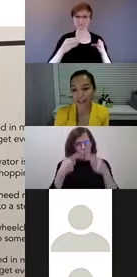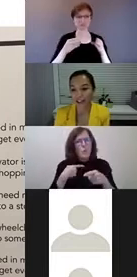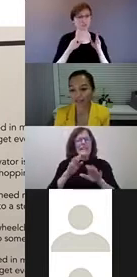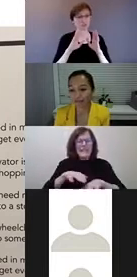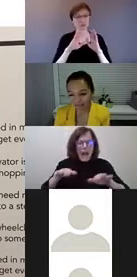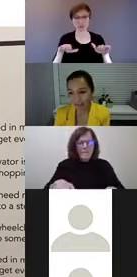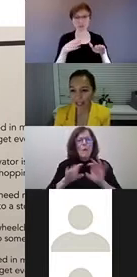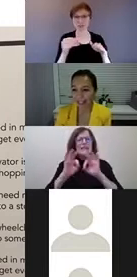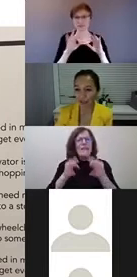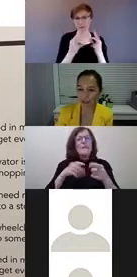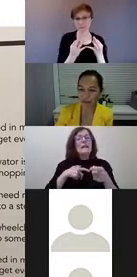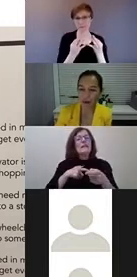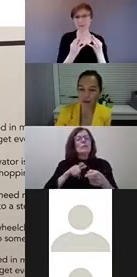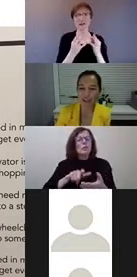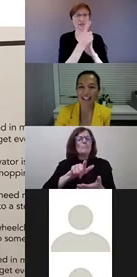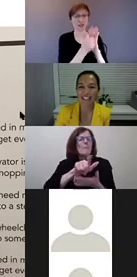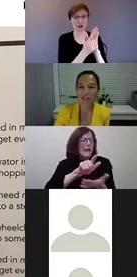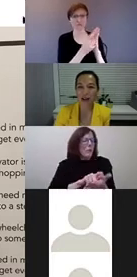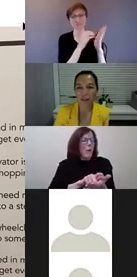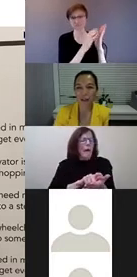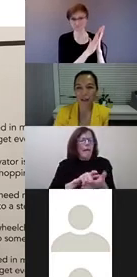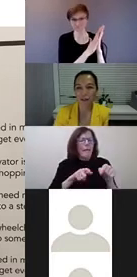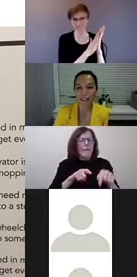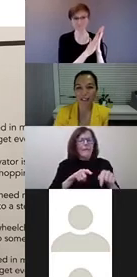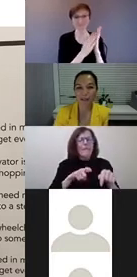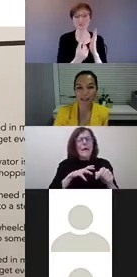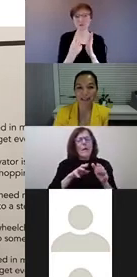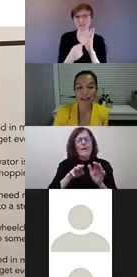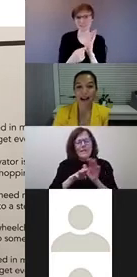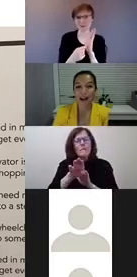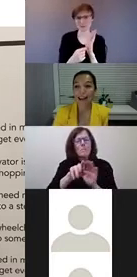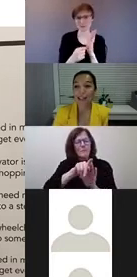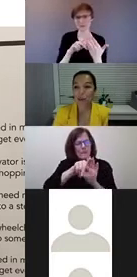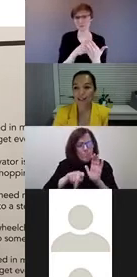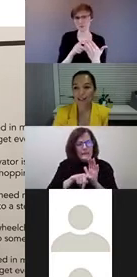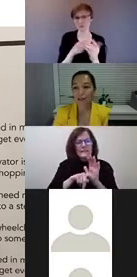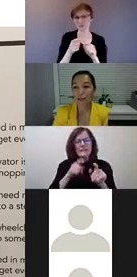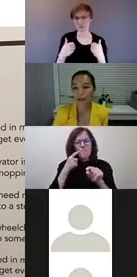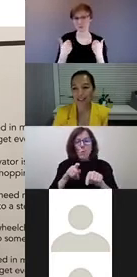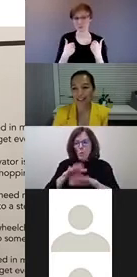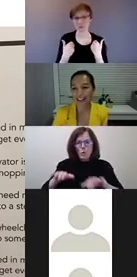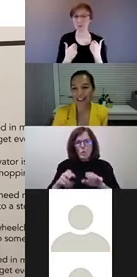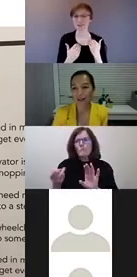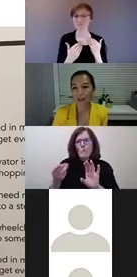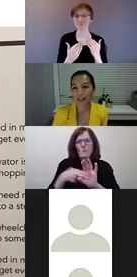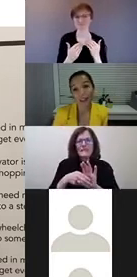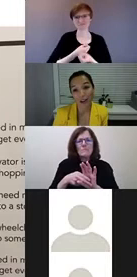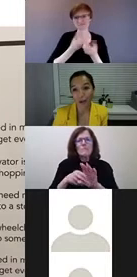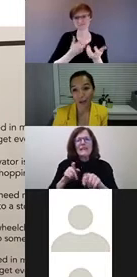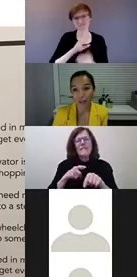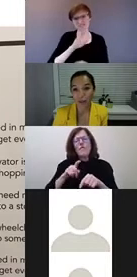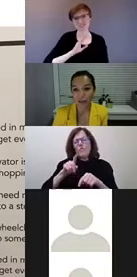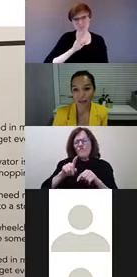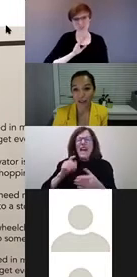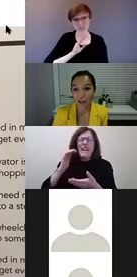legislation. An example of a poem did by one of our youth participants, expressing how frustrating he gets when he cannot